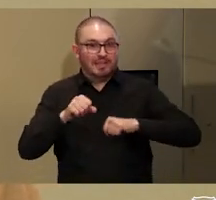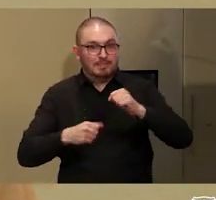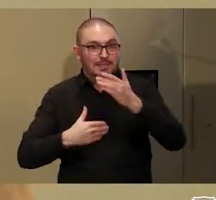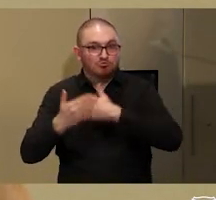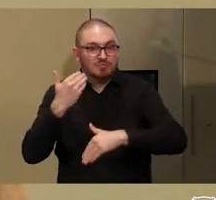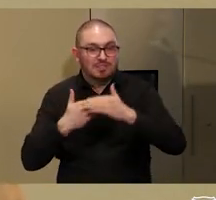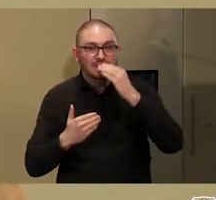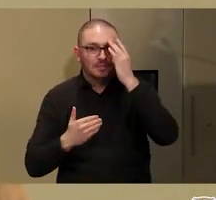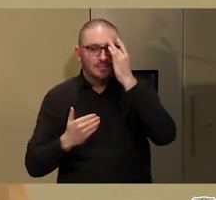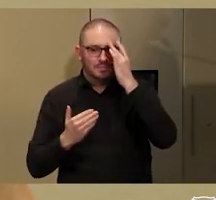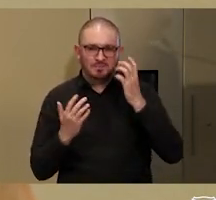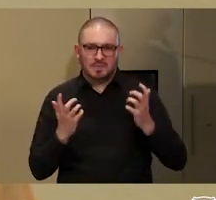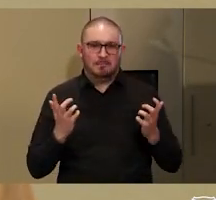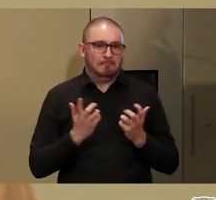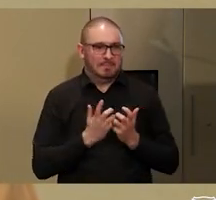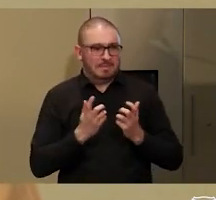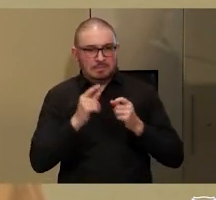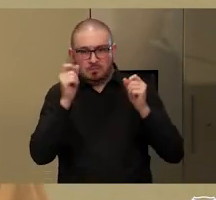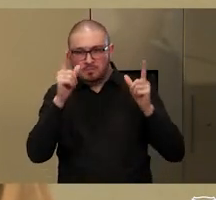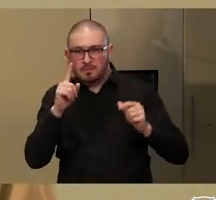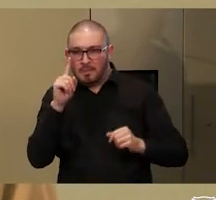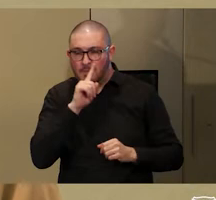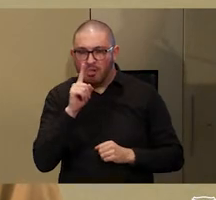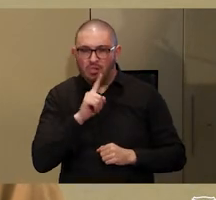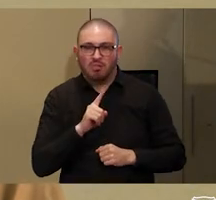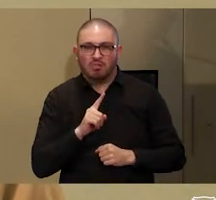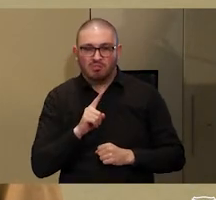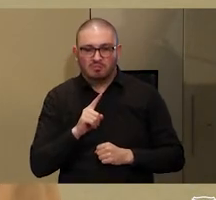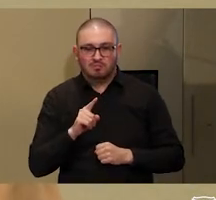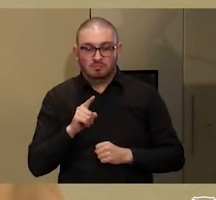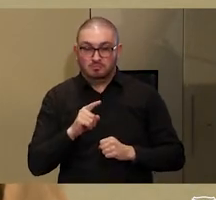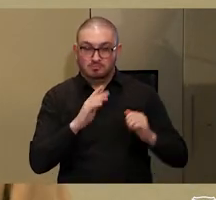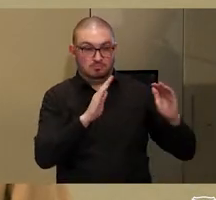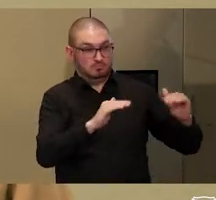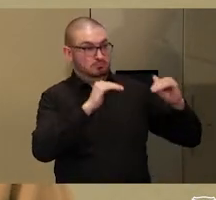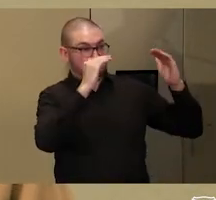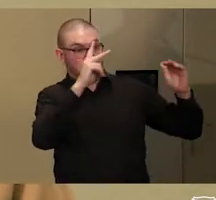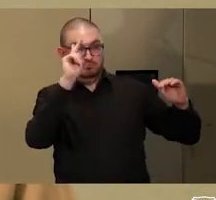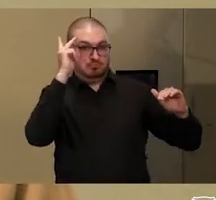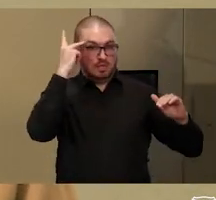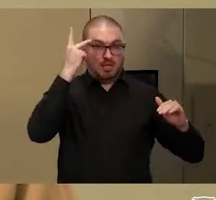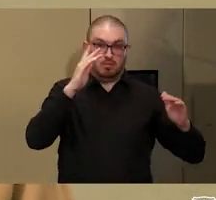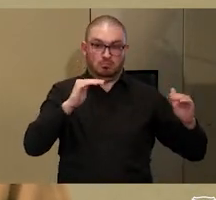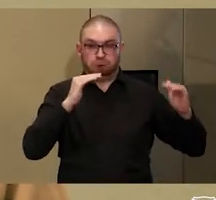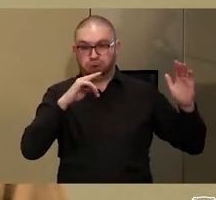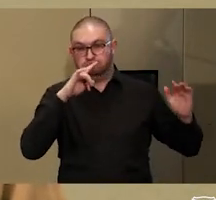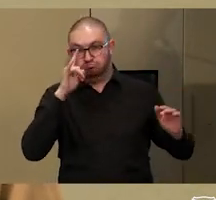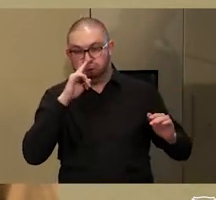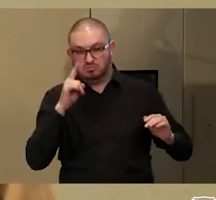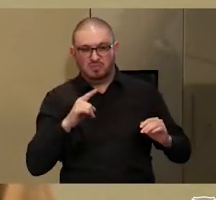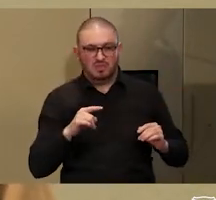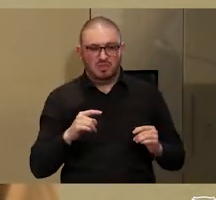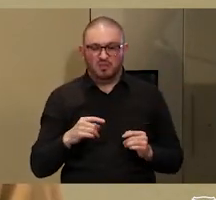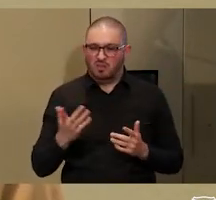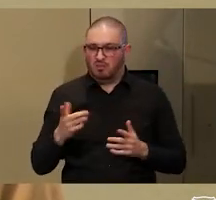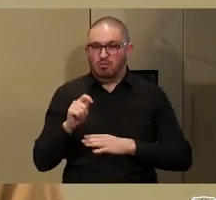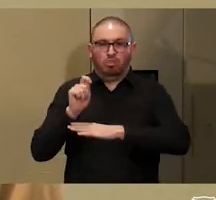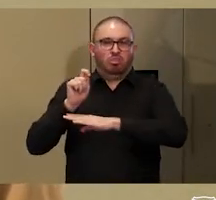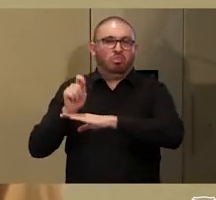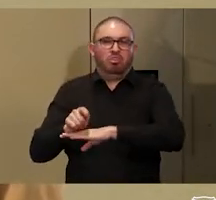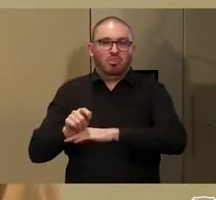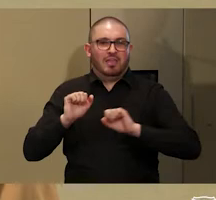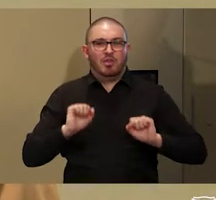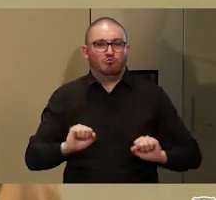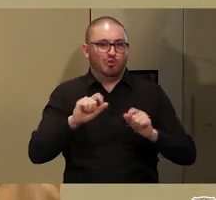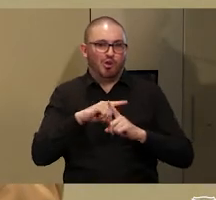is that many Timorese, particularly amongst the political elite, tend to undervalue their own culture